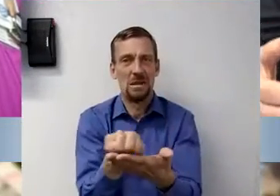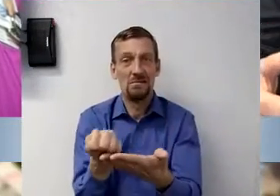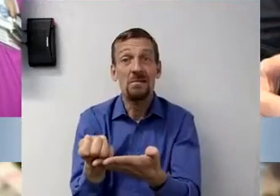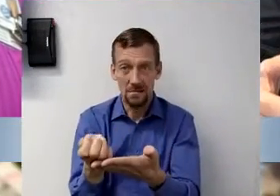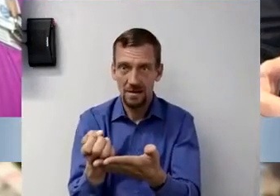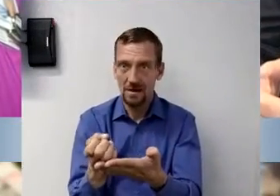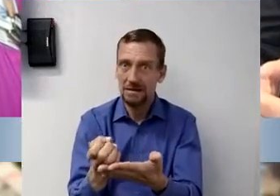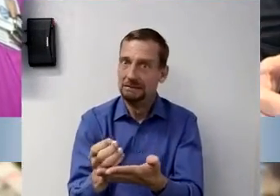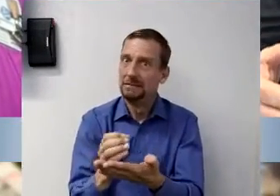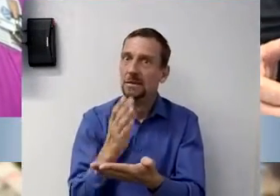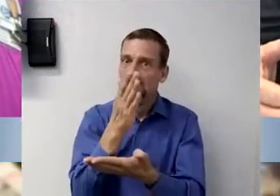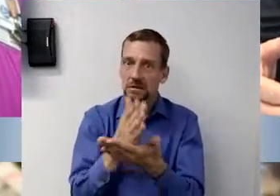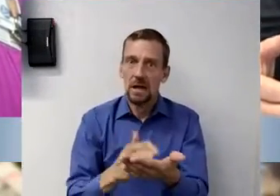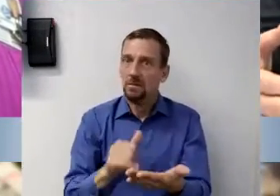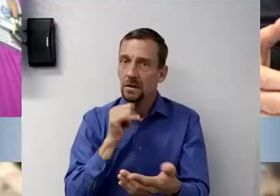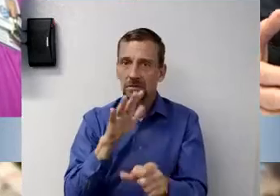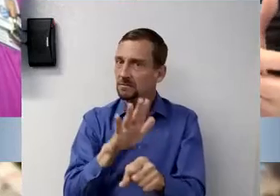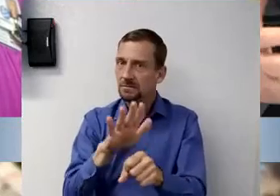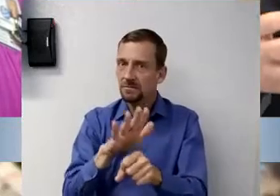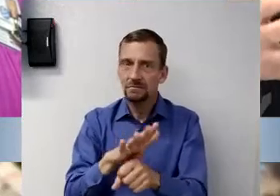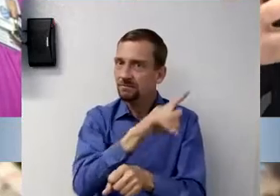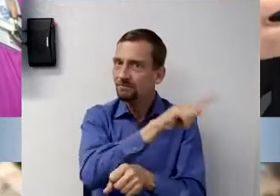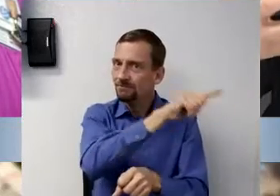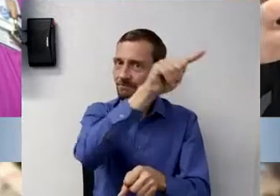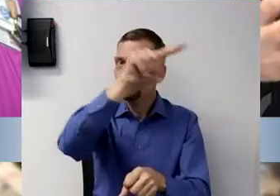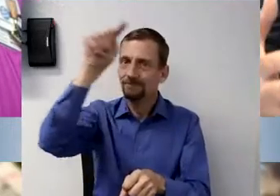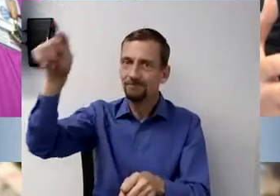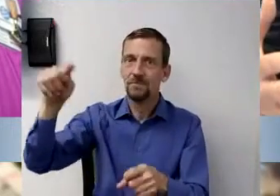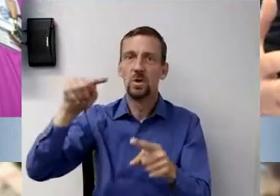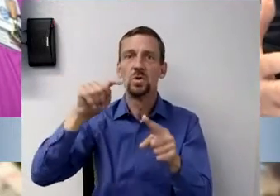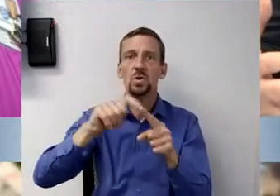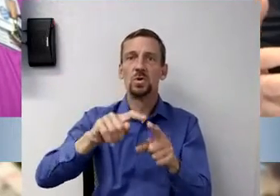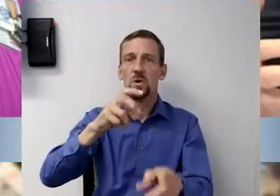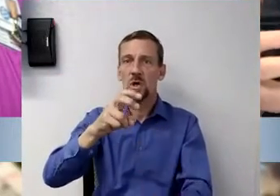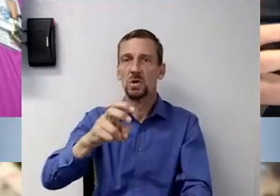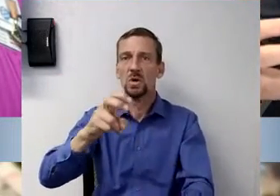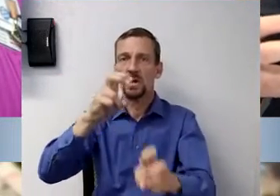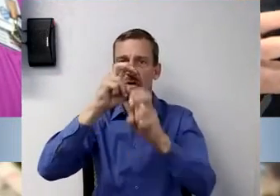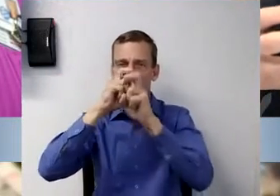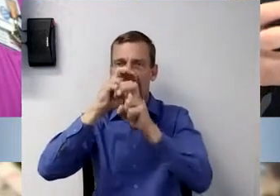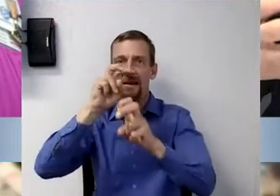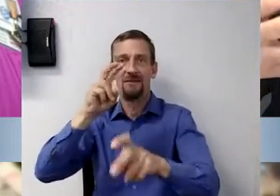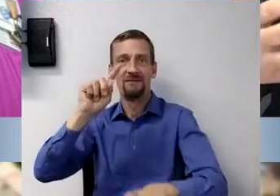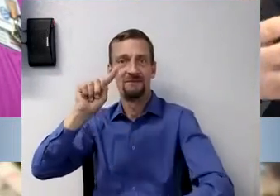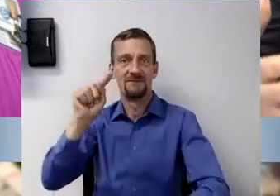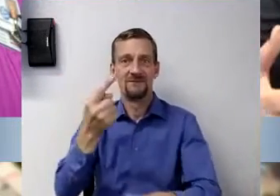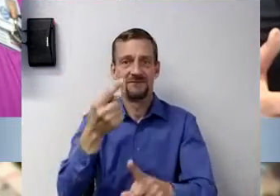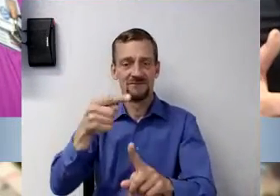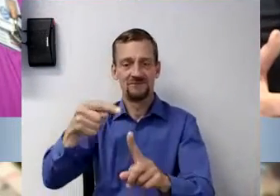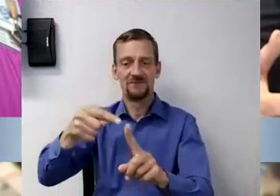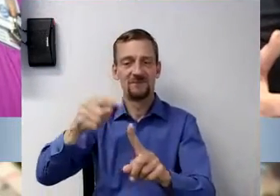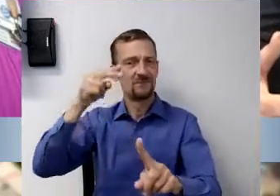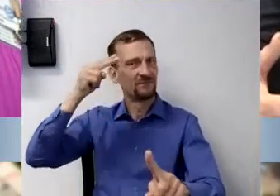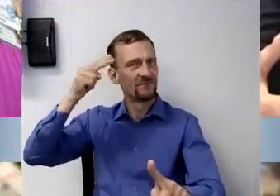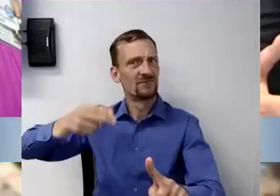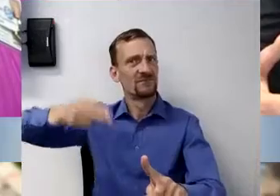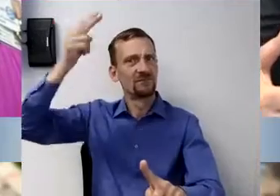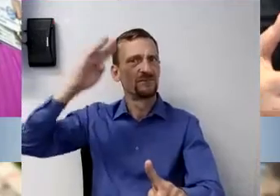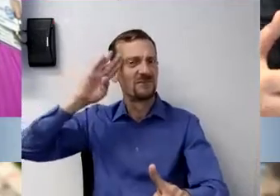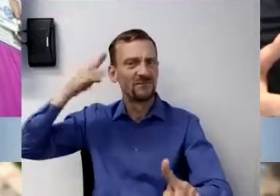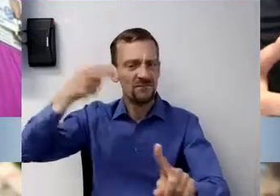very scarce, to restrict it to the most high risk,